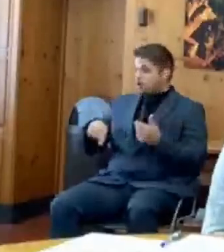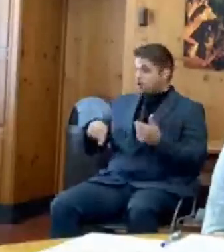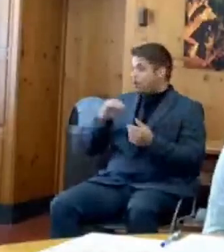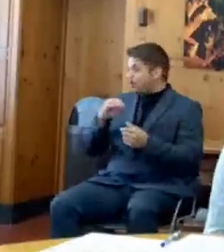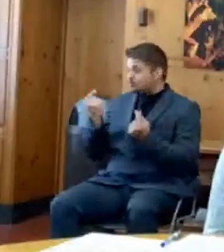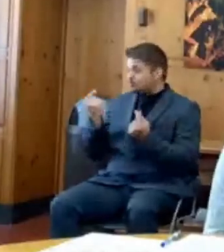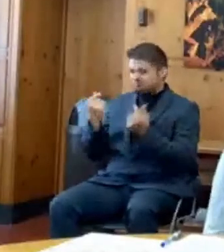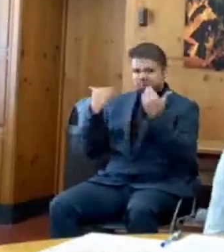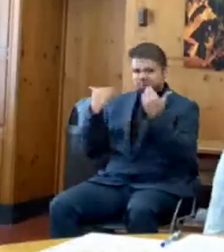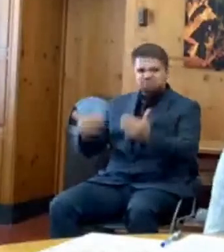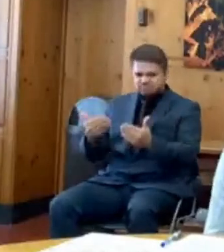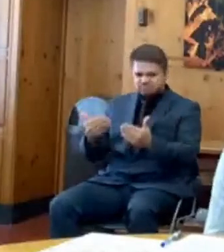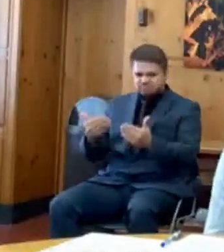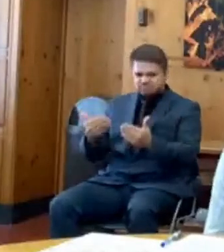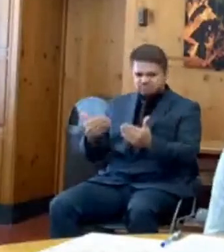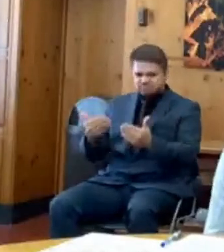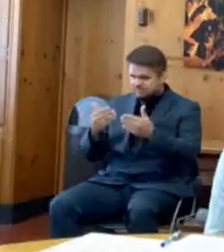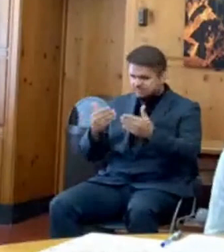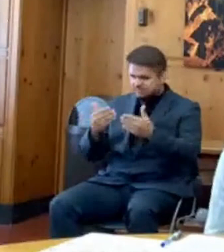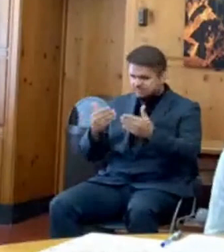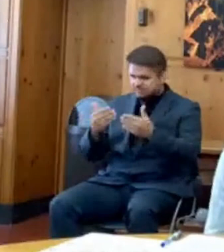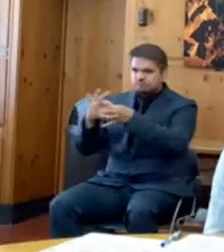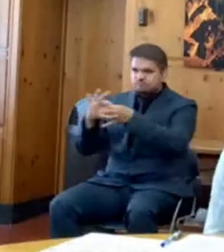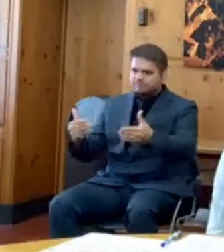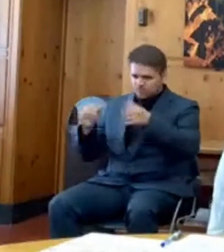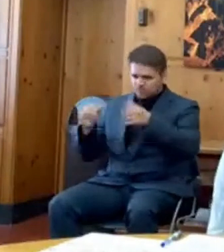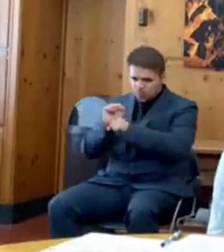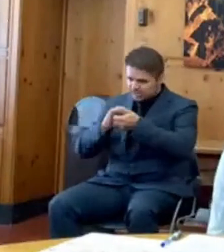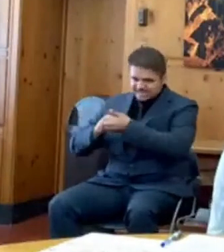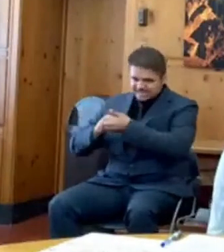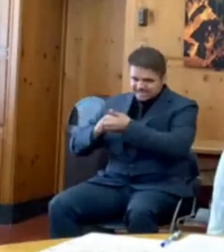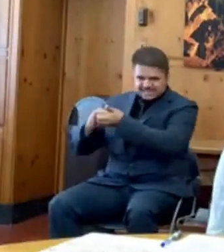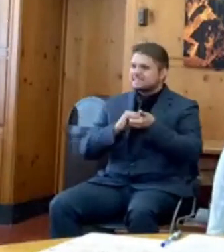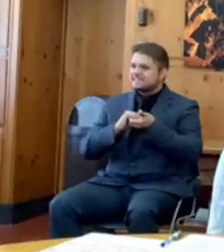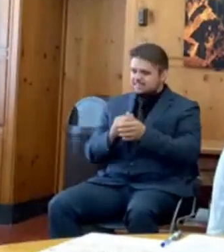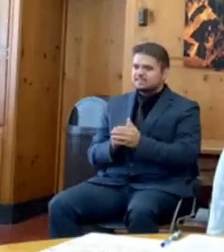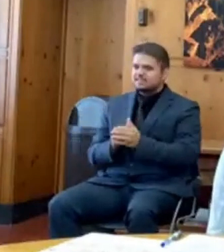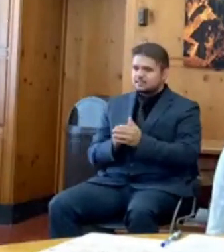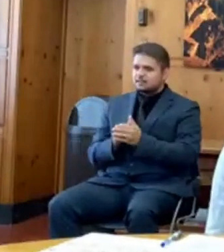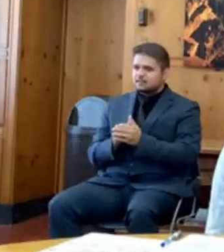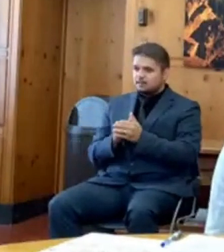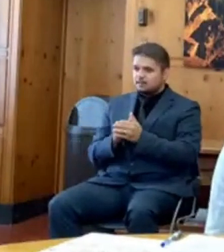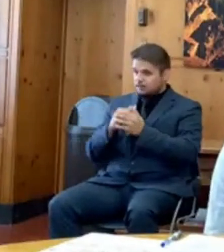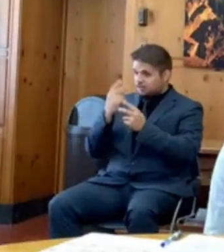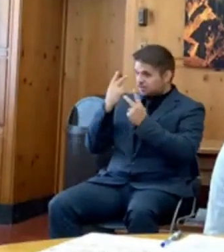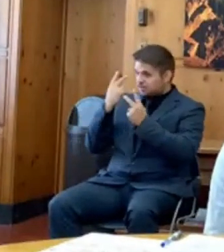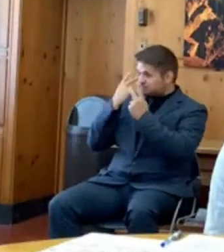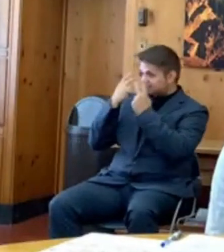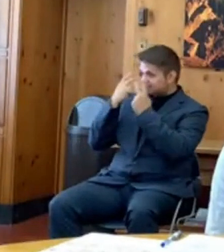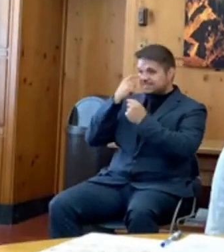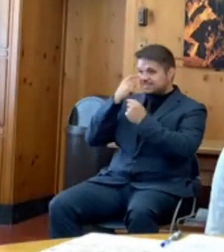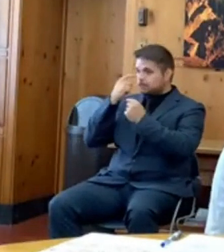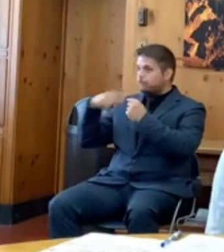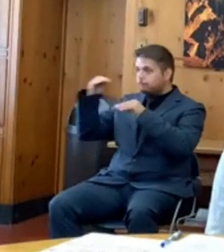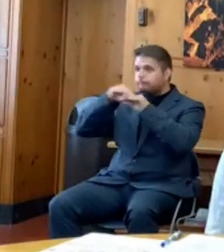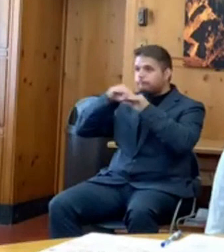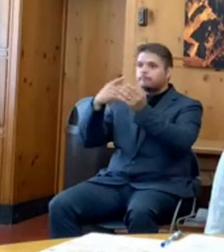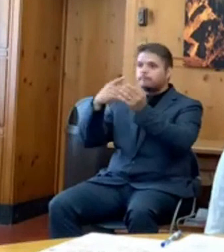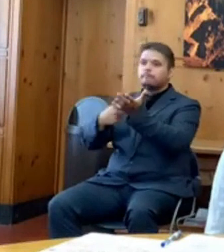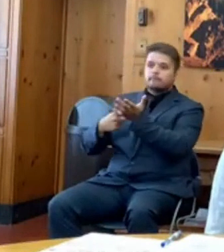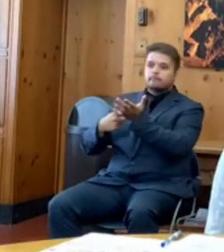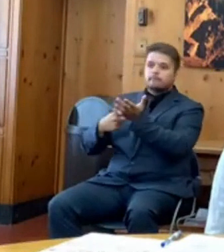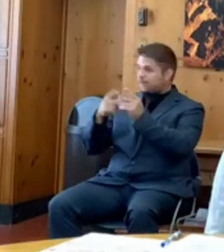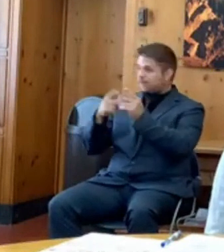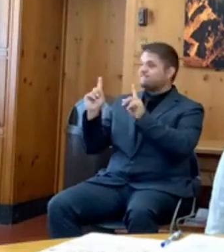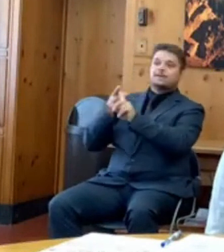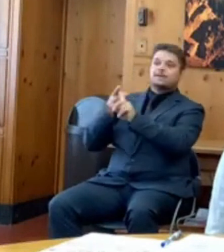A few reflections on the outcome of this session. First, I appreciate that lawmakers chose to